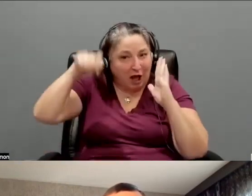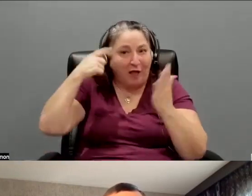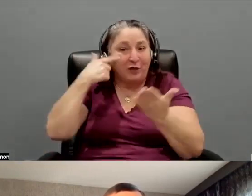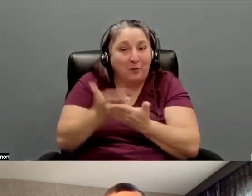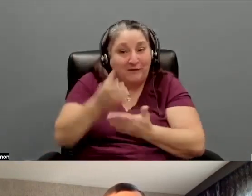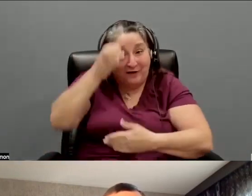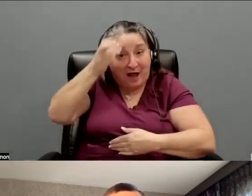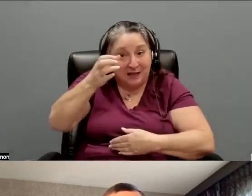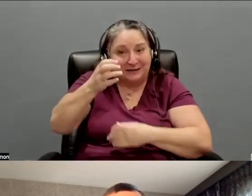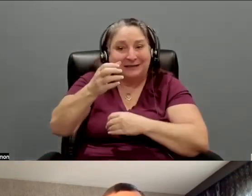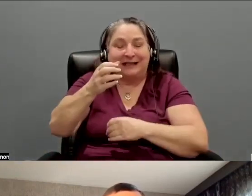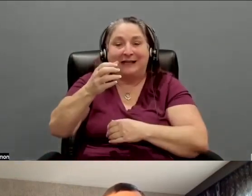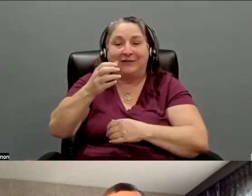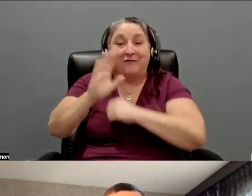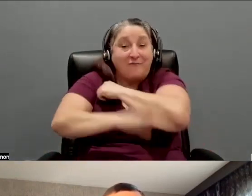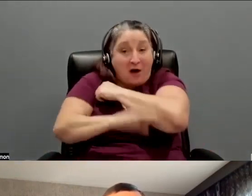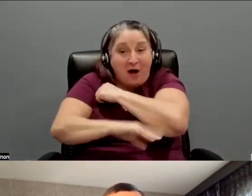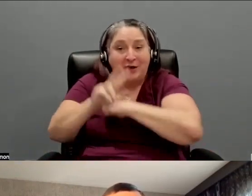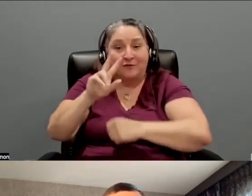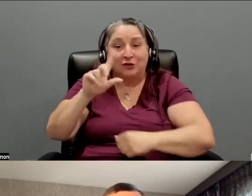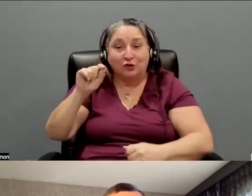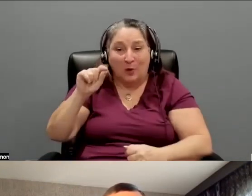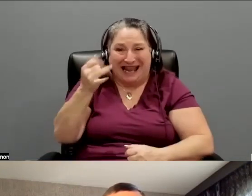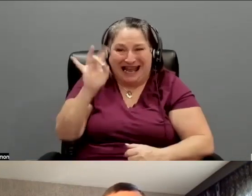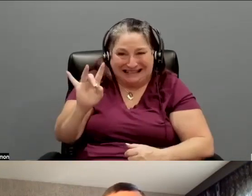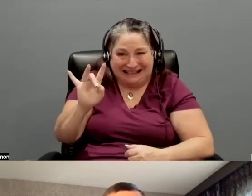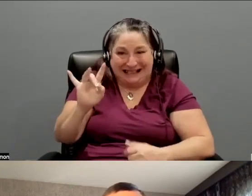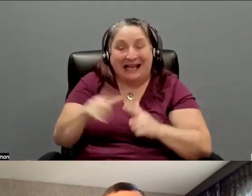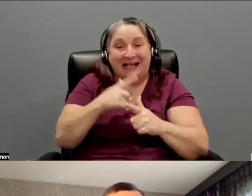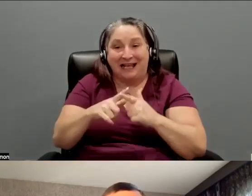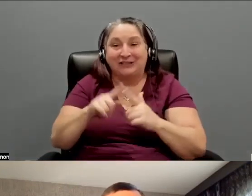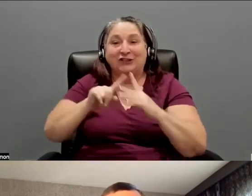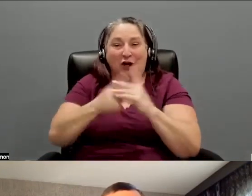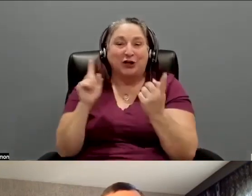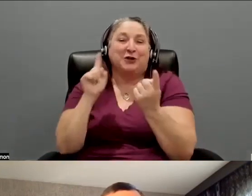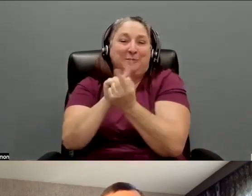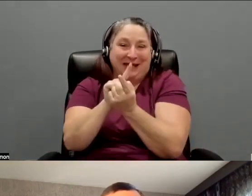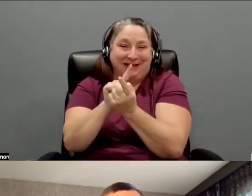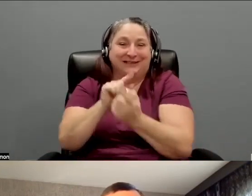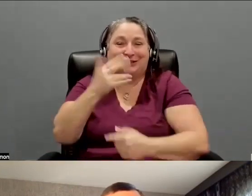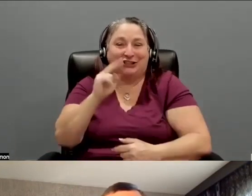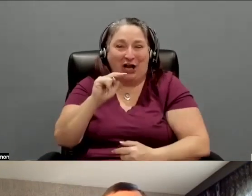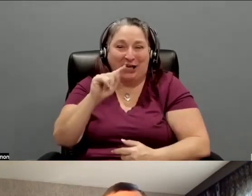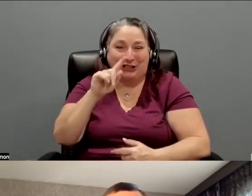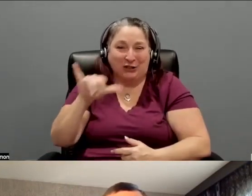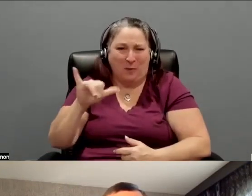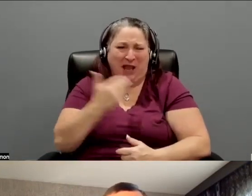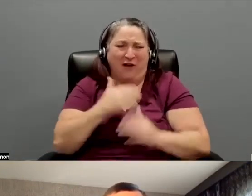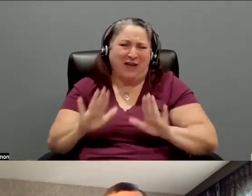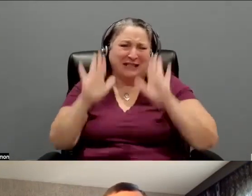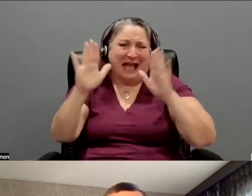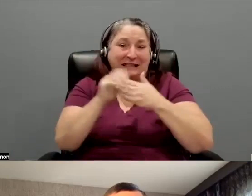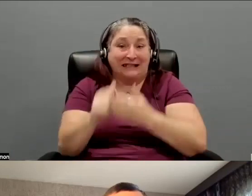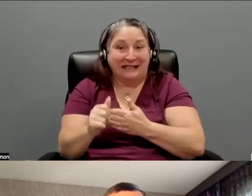fall of 2018. And how we came to know our fantastic leads, John and Toby. And I feel like I've very much